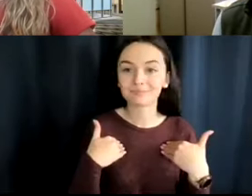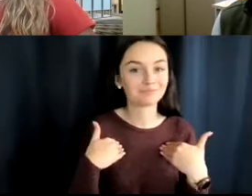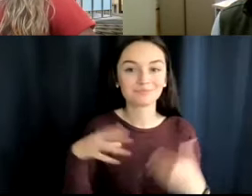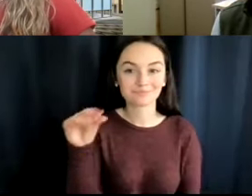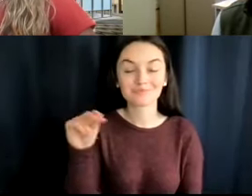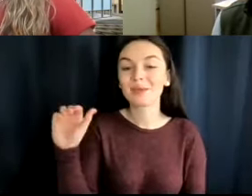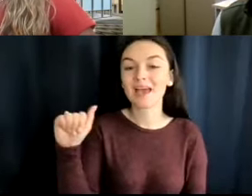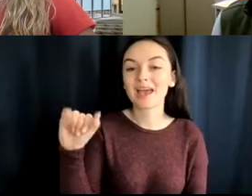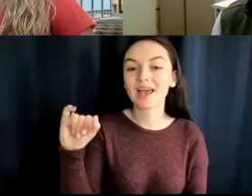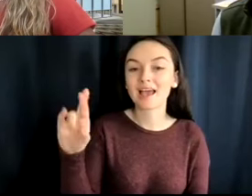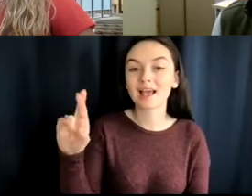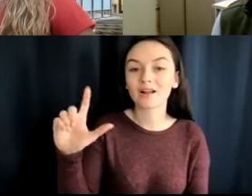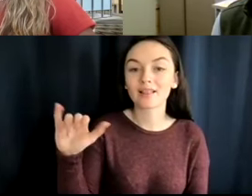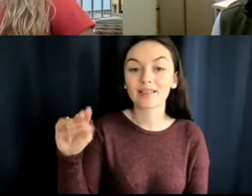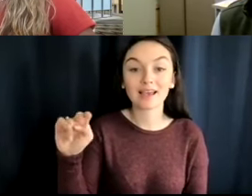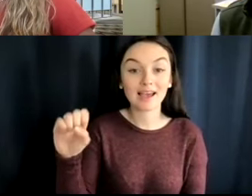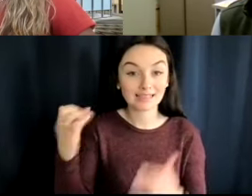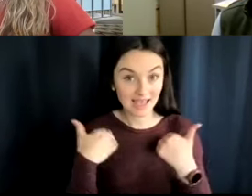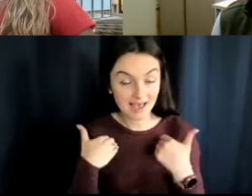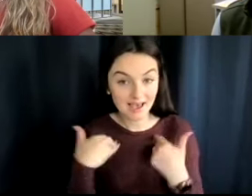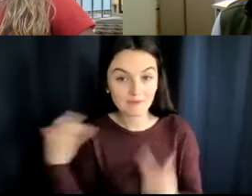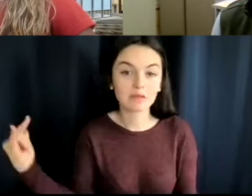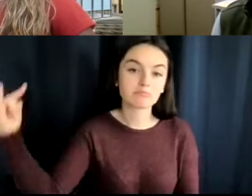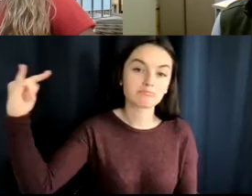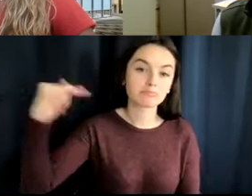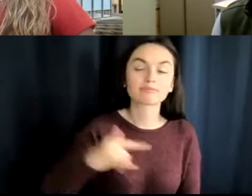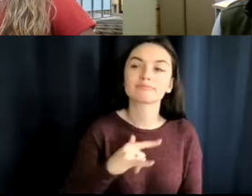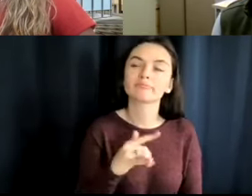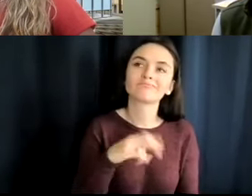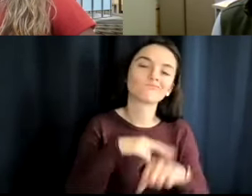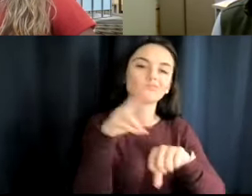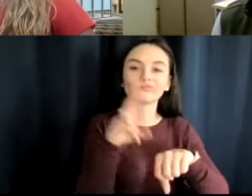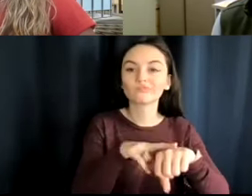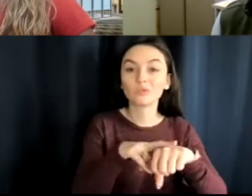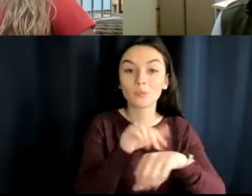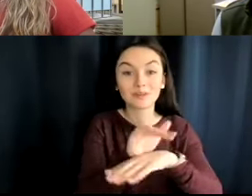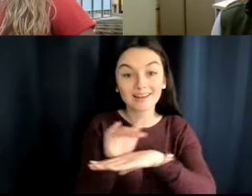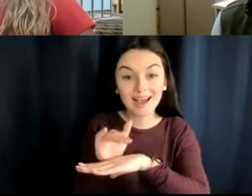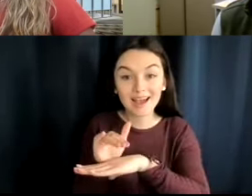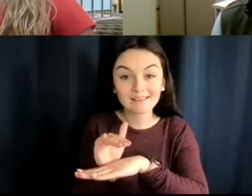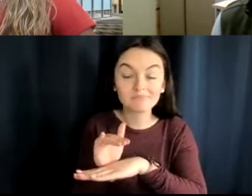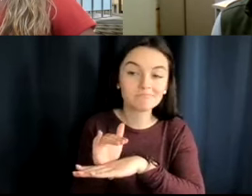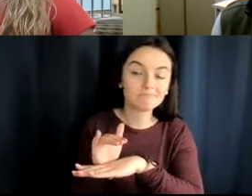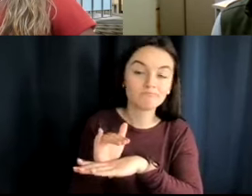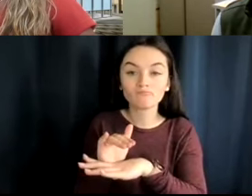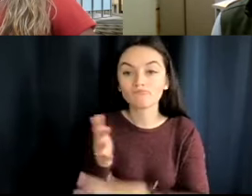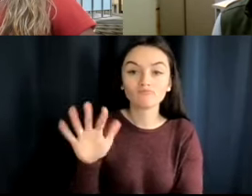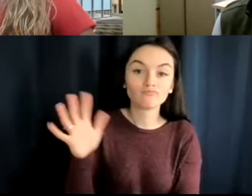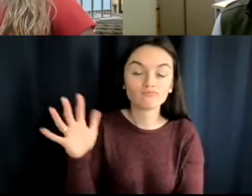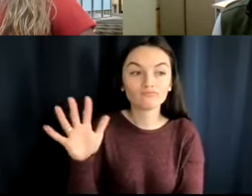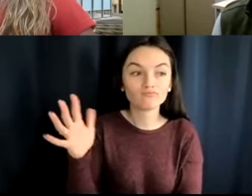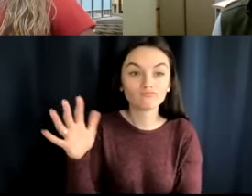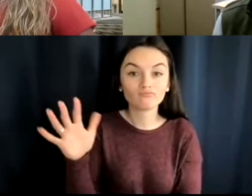but the planes come here. So like on a typical, um, night, there will be around